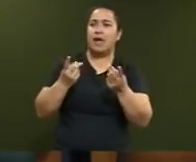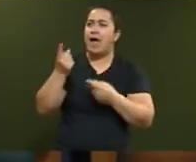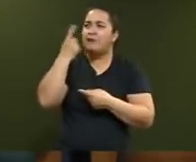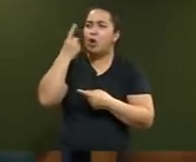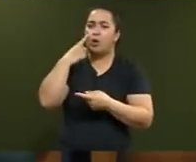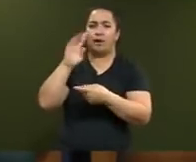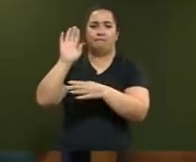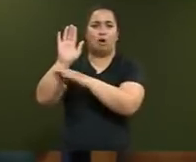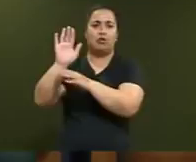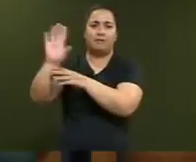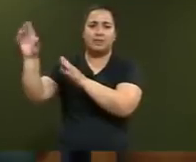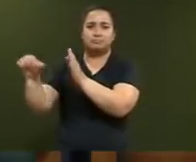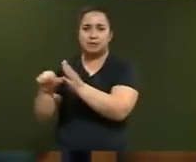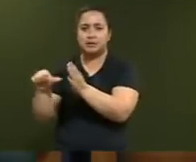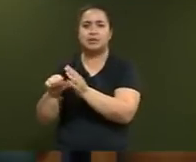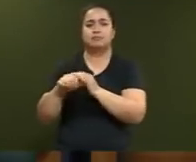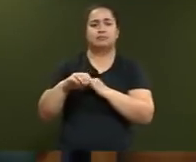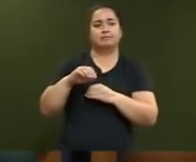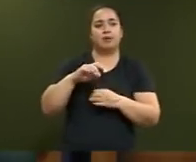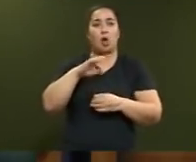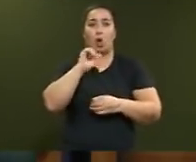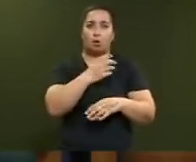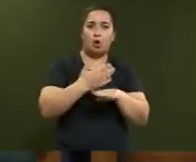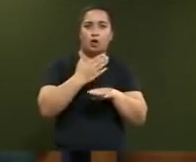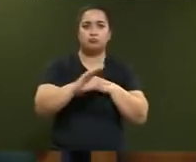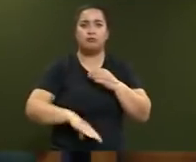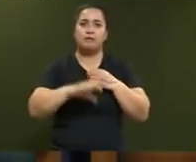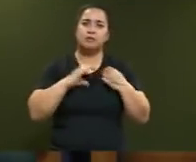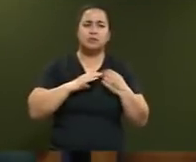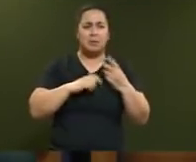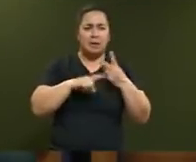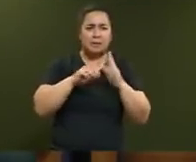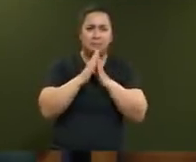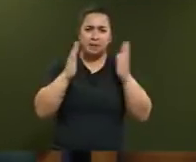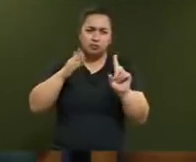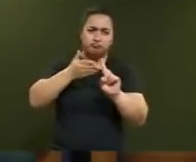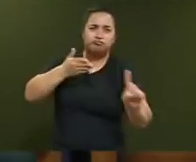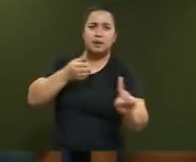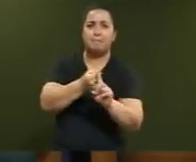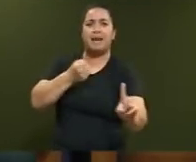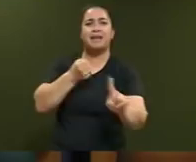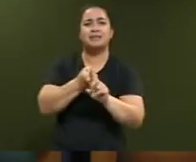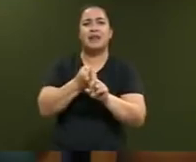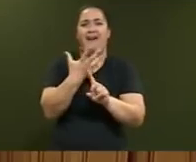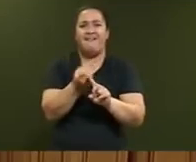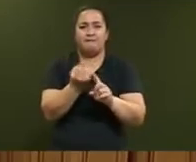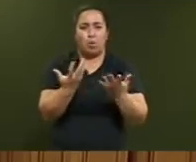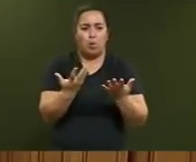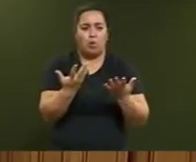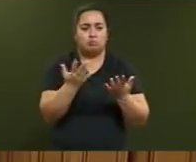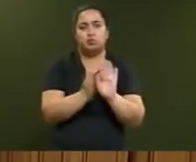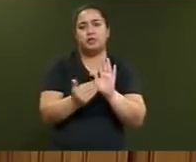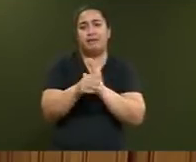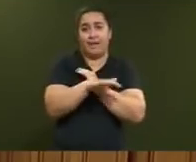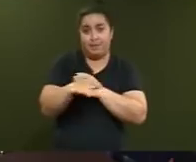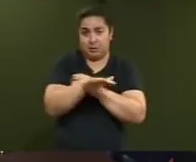hurt they're causing business confidence and therefore the direct impact they're having for families all around New Zealand? Mr